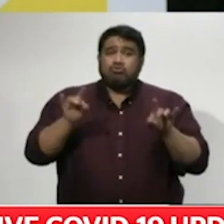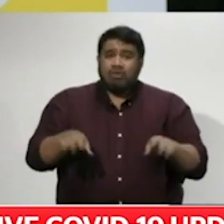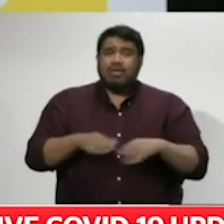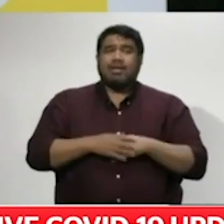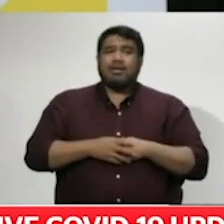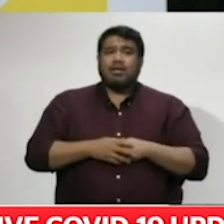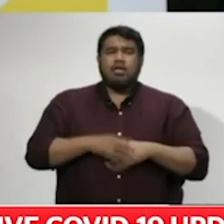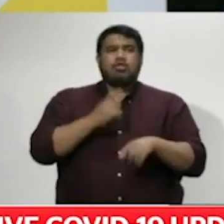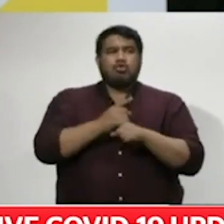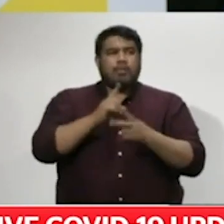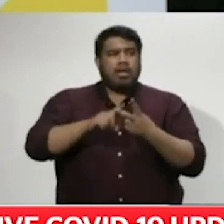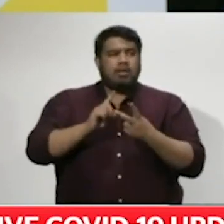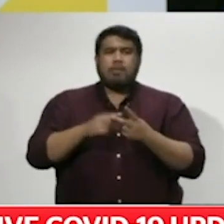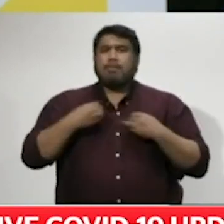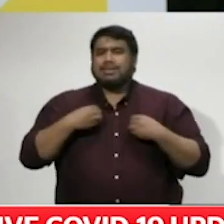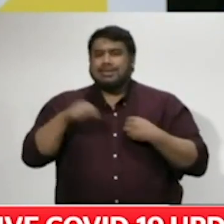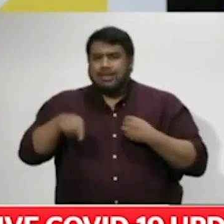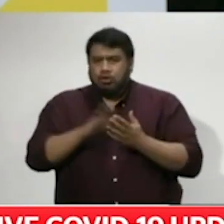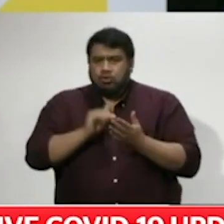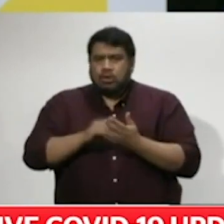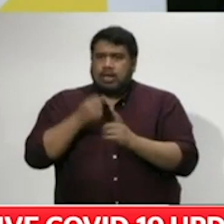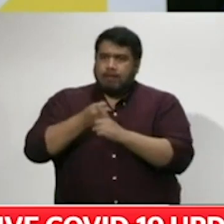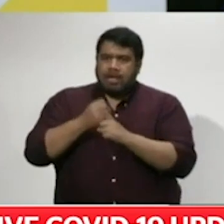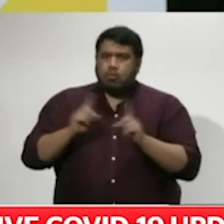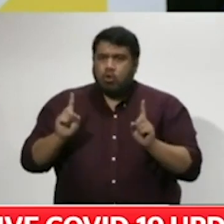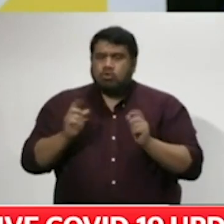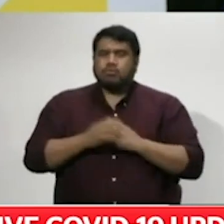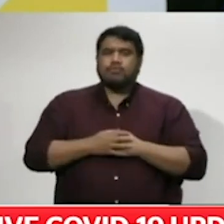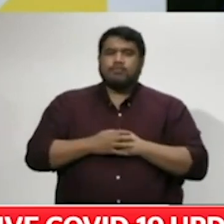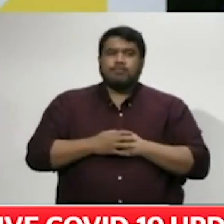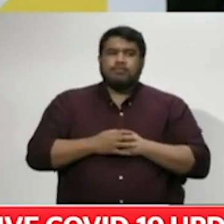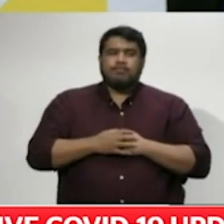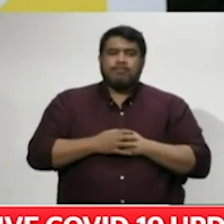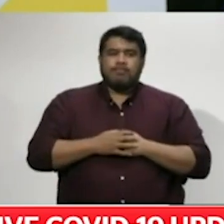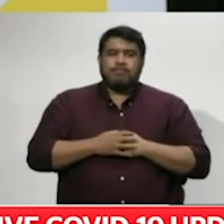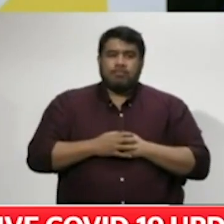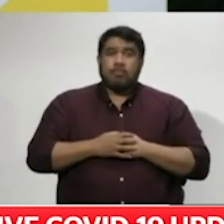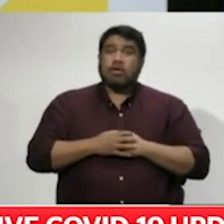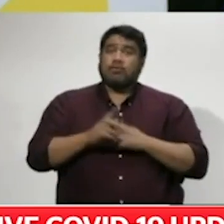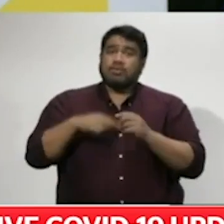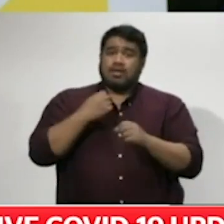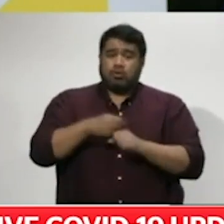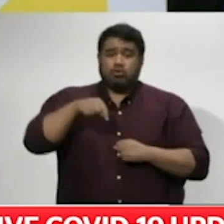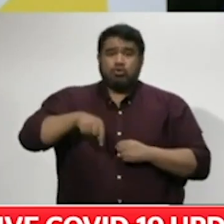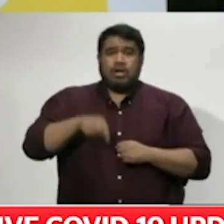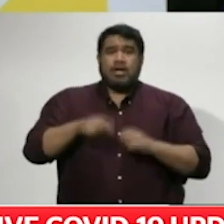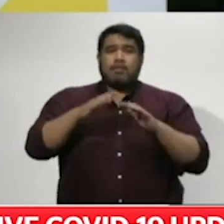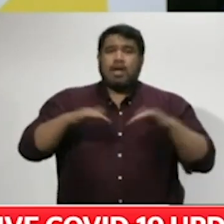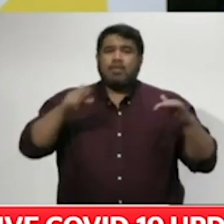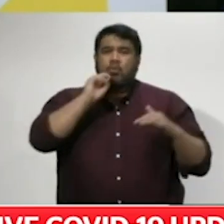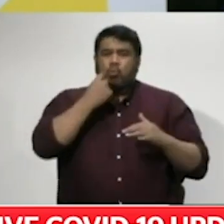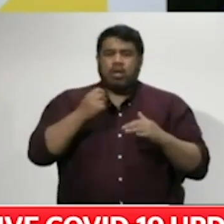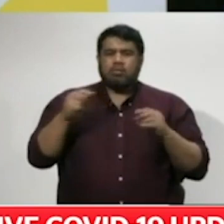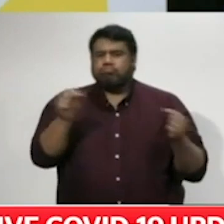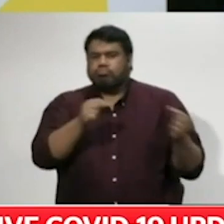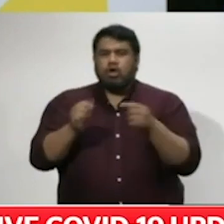COVID-19. This afternoon, the COVID-19 response, further management measures legislation bill will have its first reading in Parliament. It